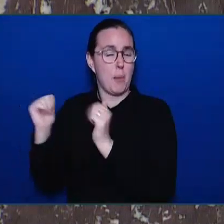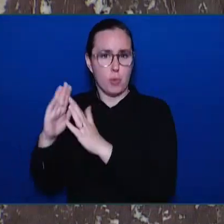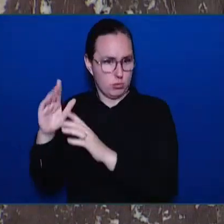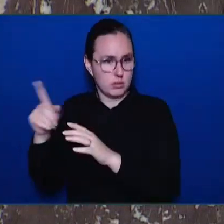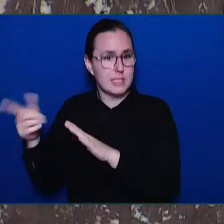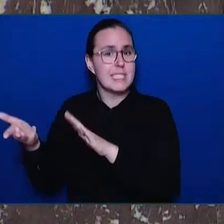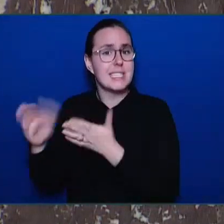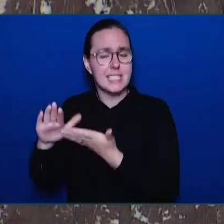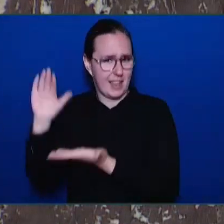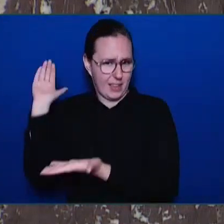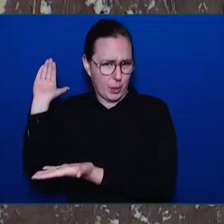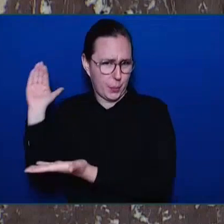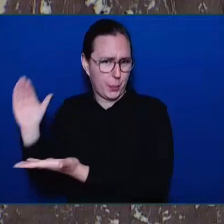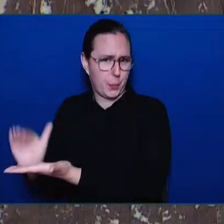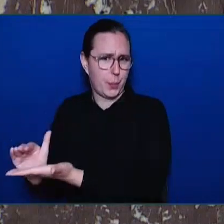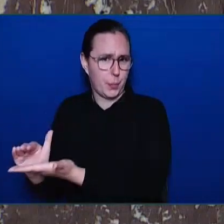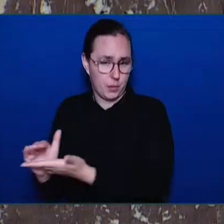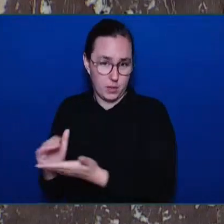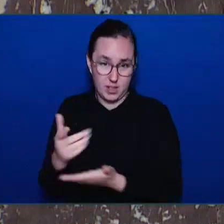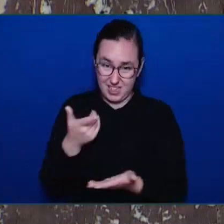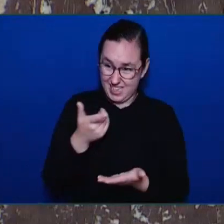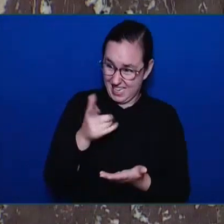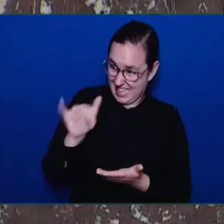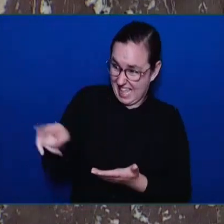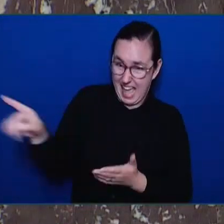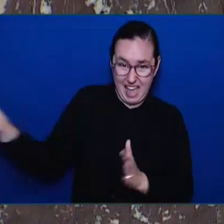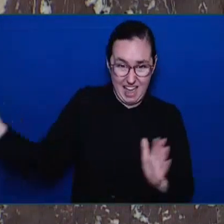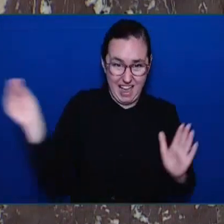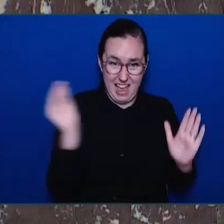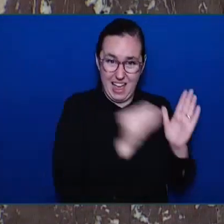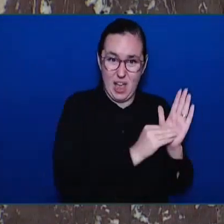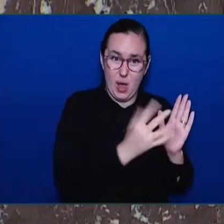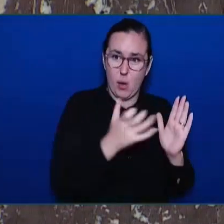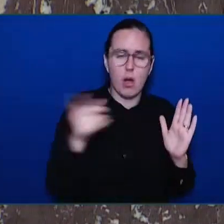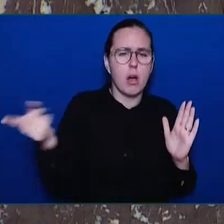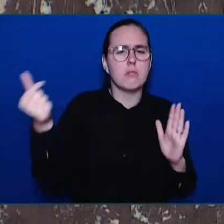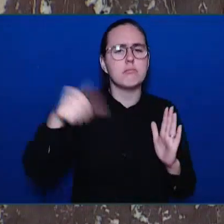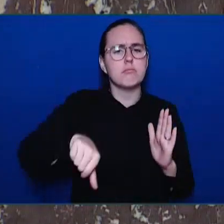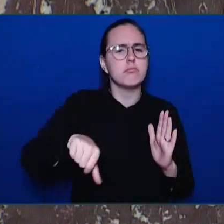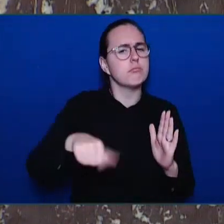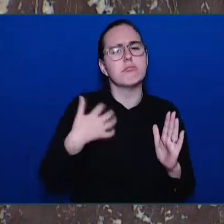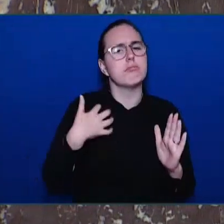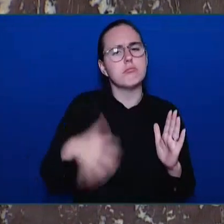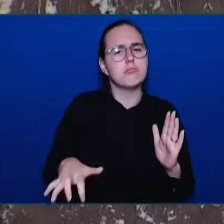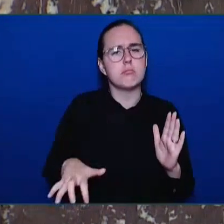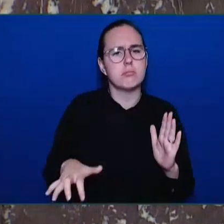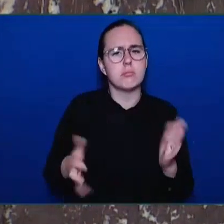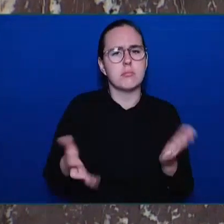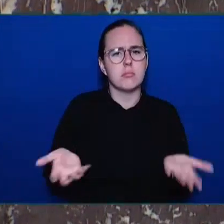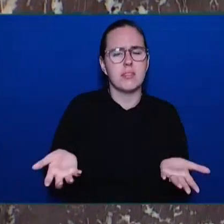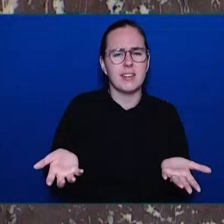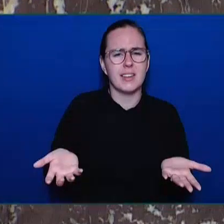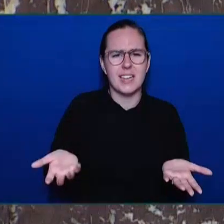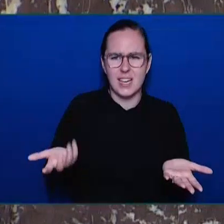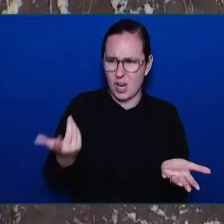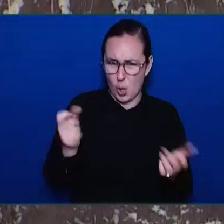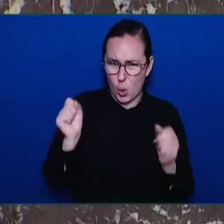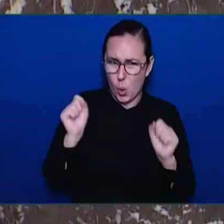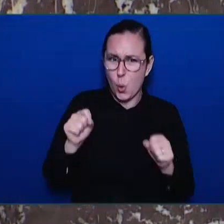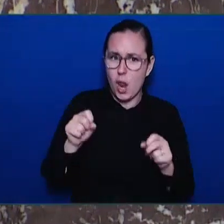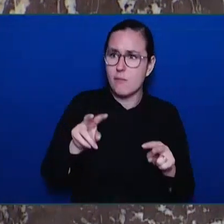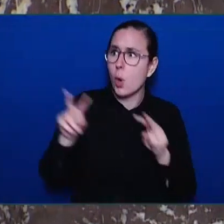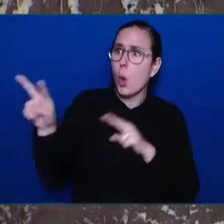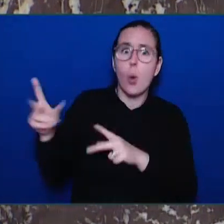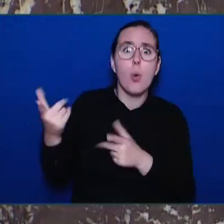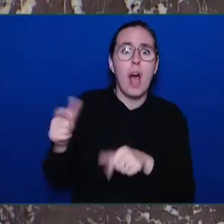government rejected. The Premier could look to Alberta to see what BC could have achieved if this government